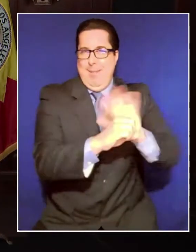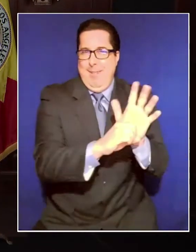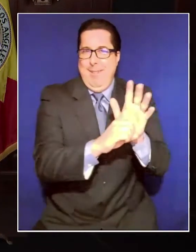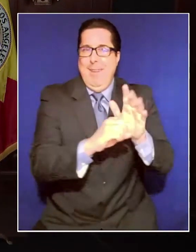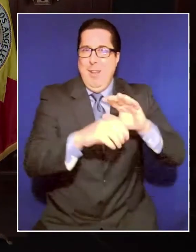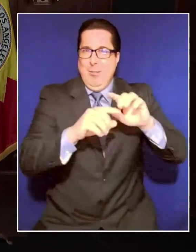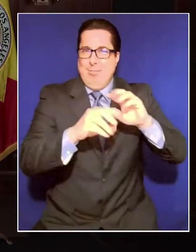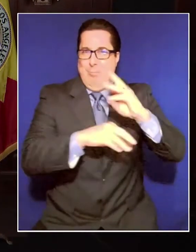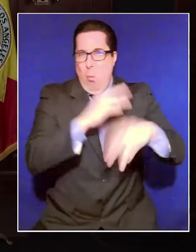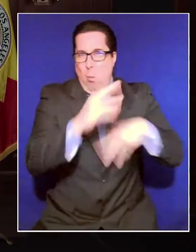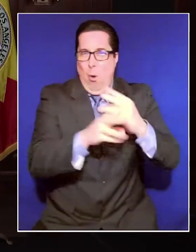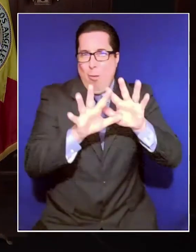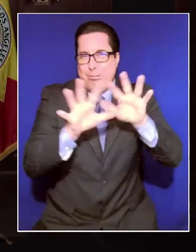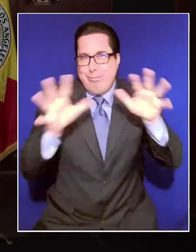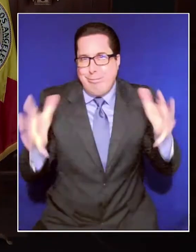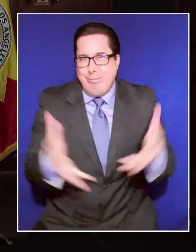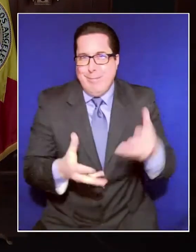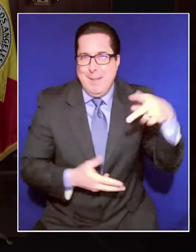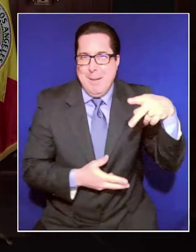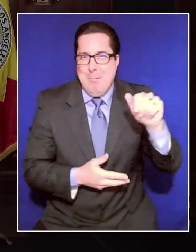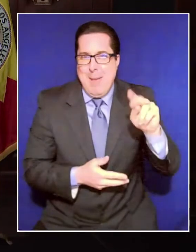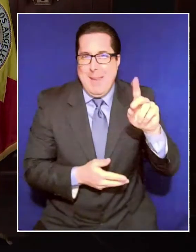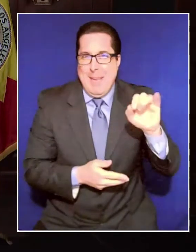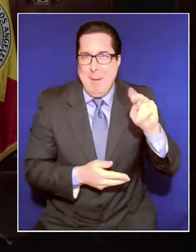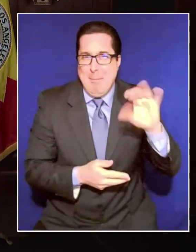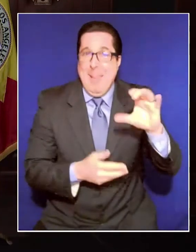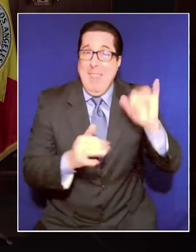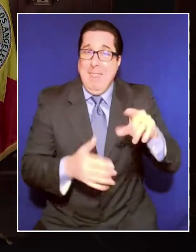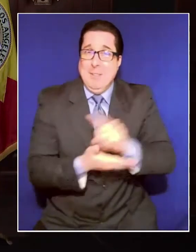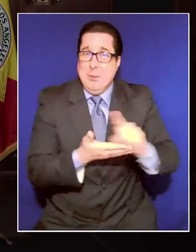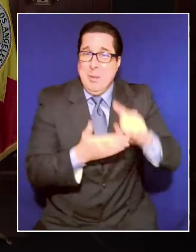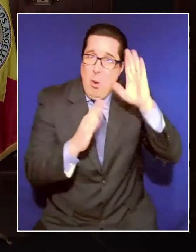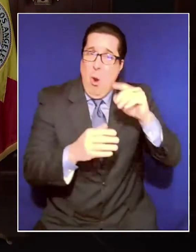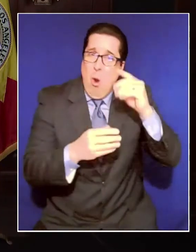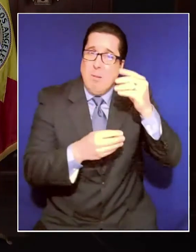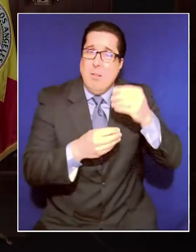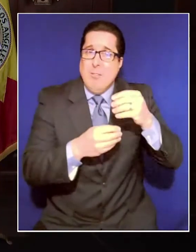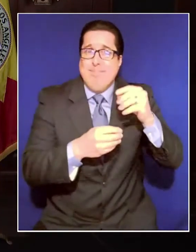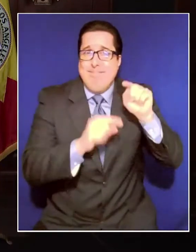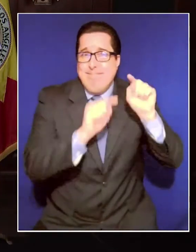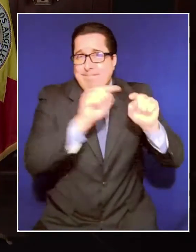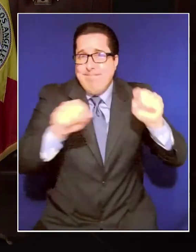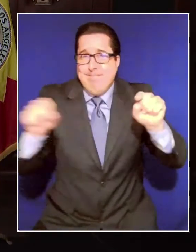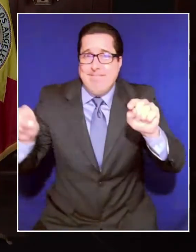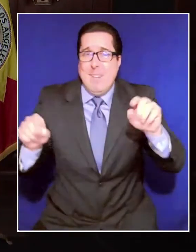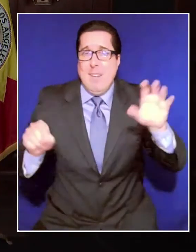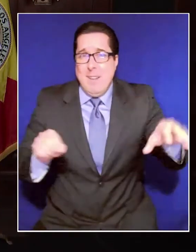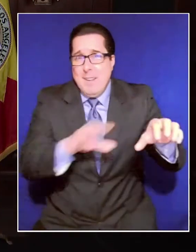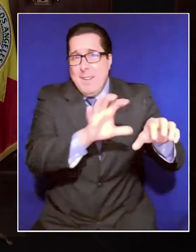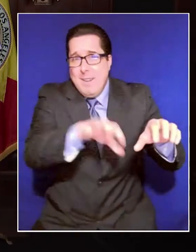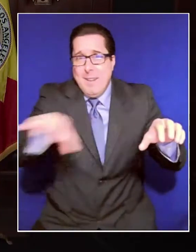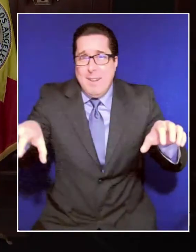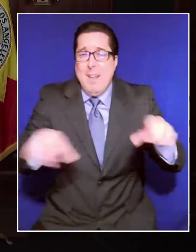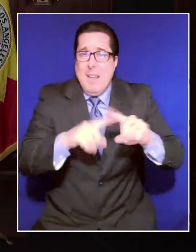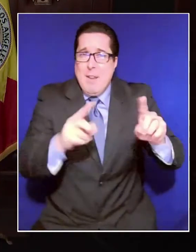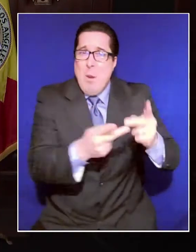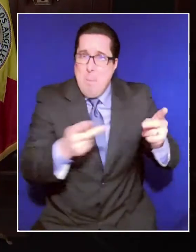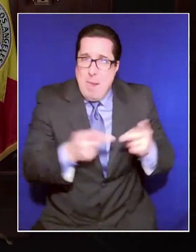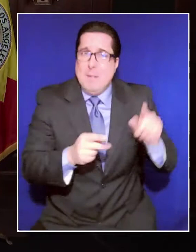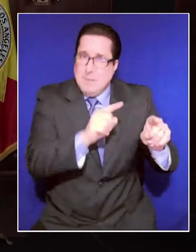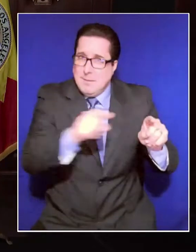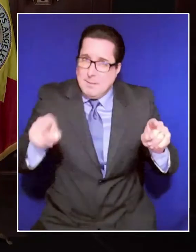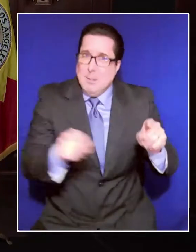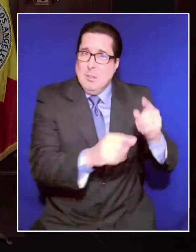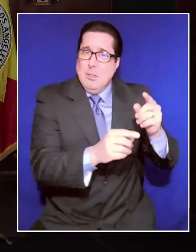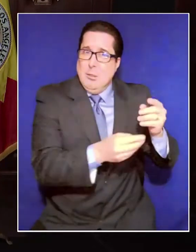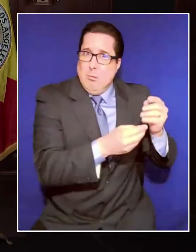at more locations. But the vaccine news is quite frankly both good and bad. The good news is as